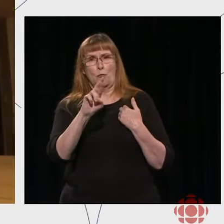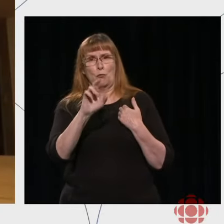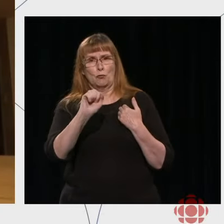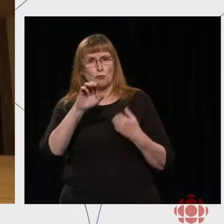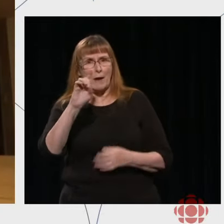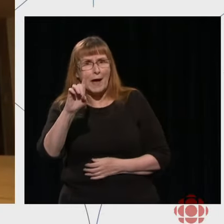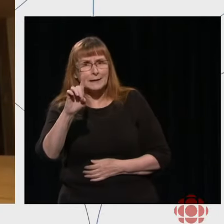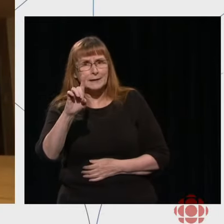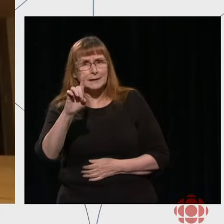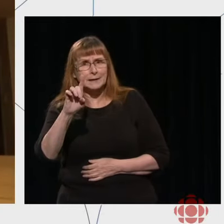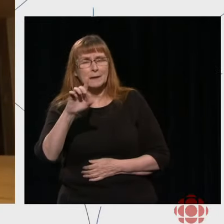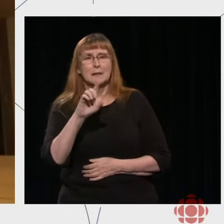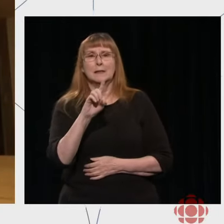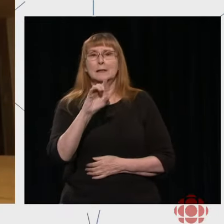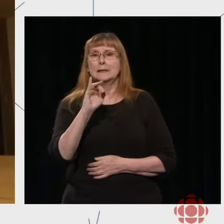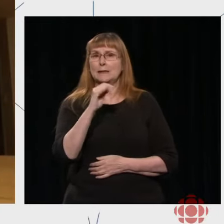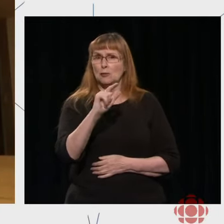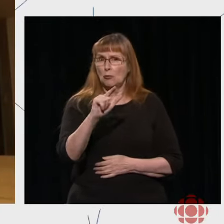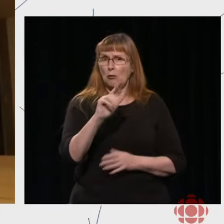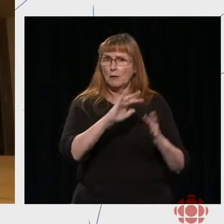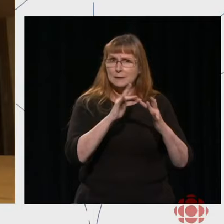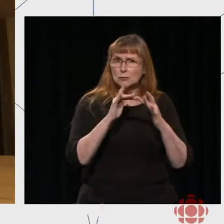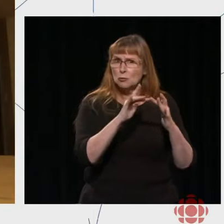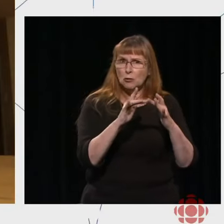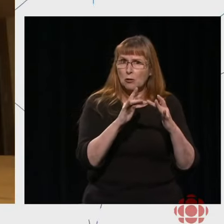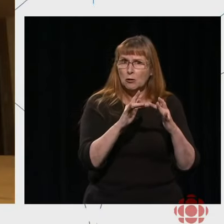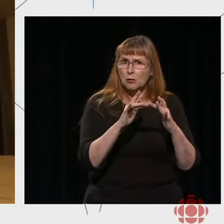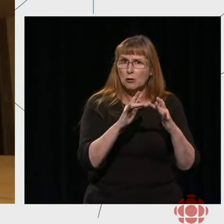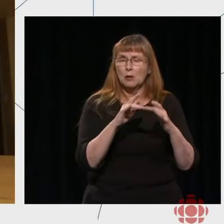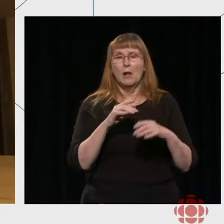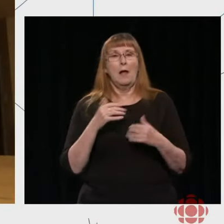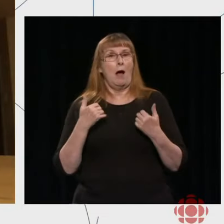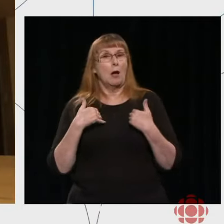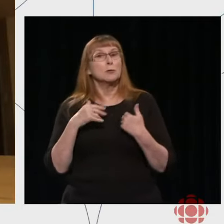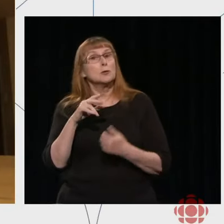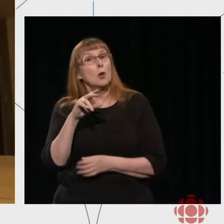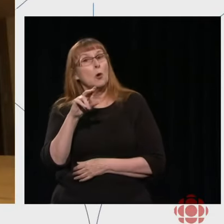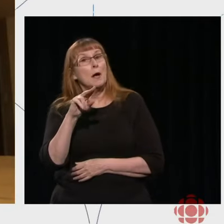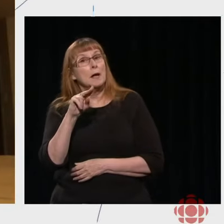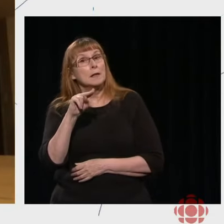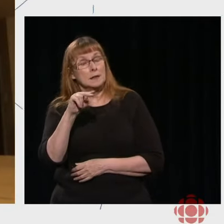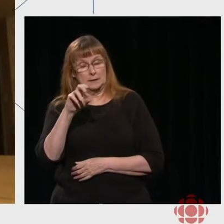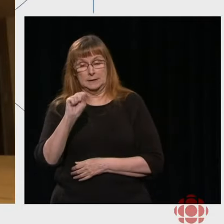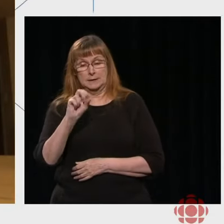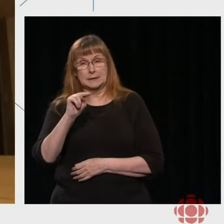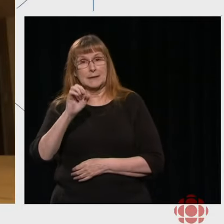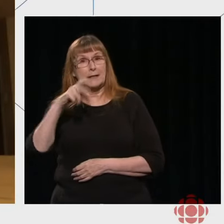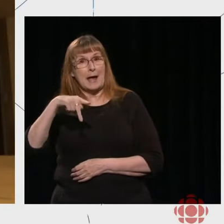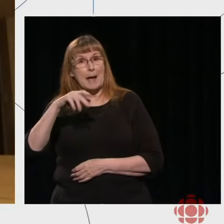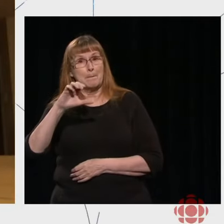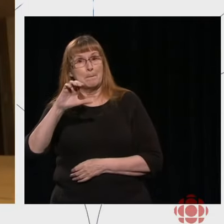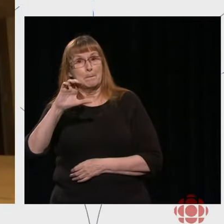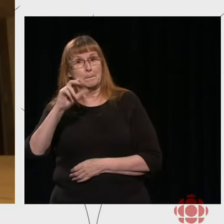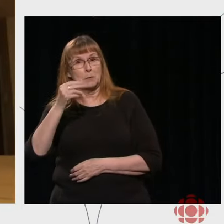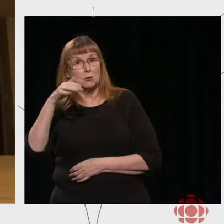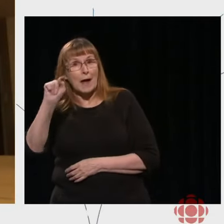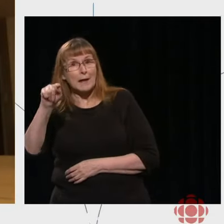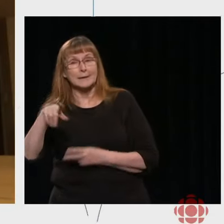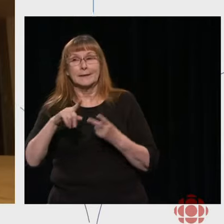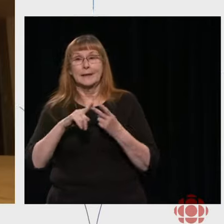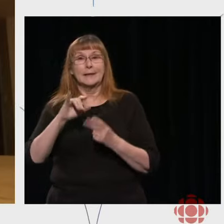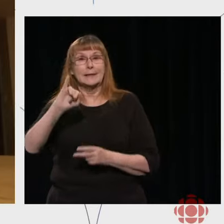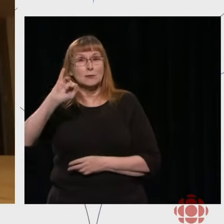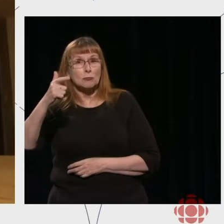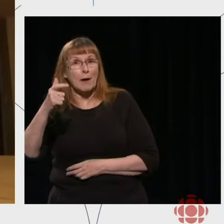don't use our traditional communication platforms. We're on Snapchat and Instagram and Facebook. And it's the same thing for